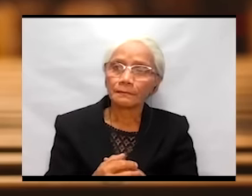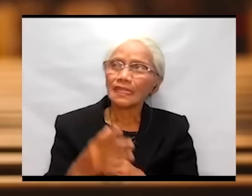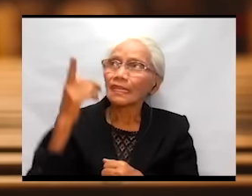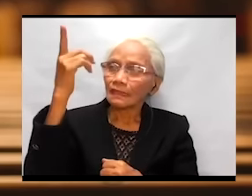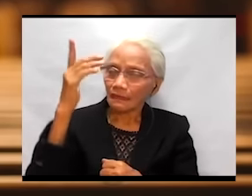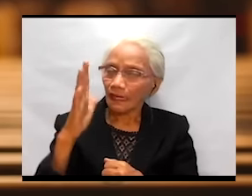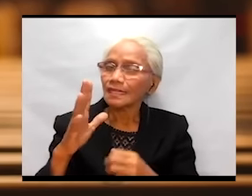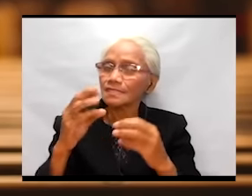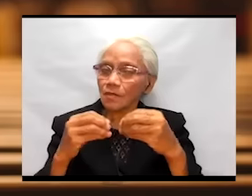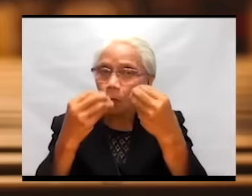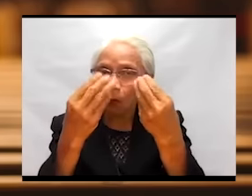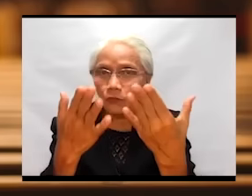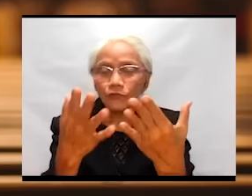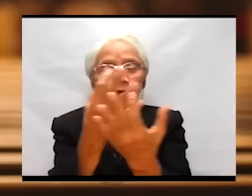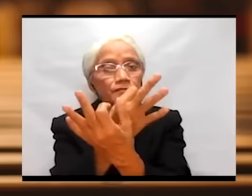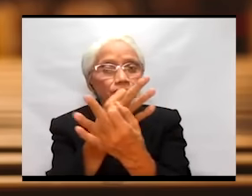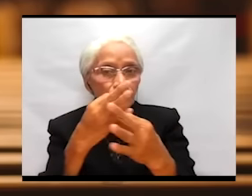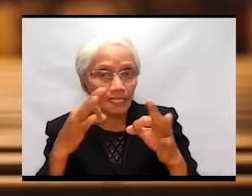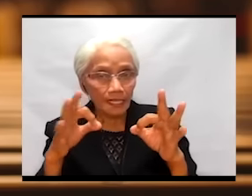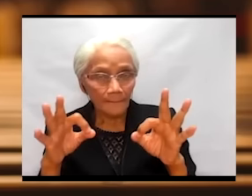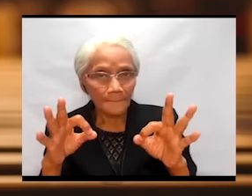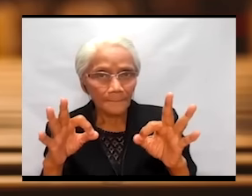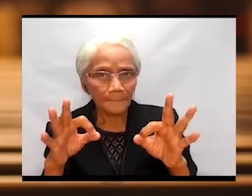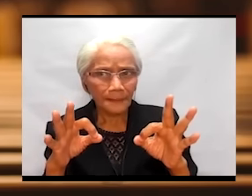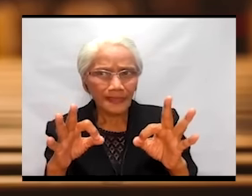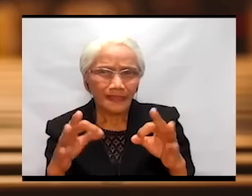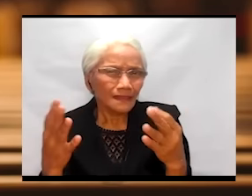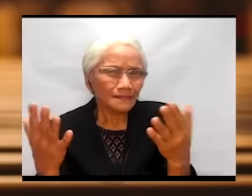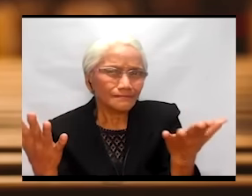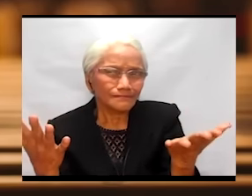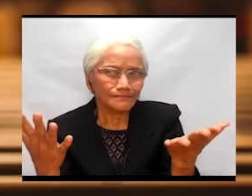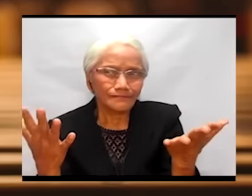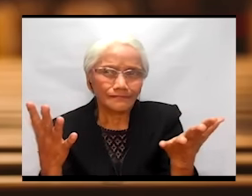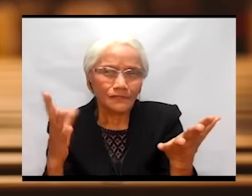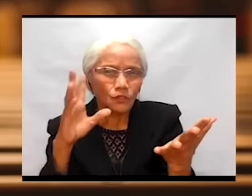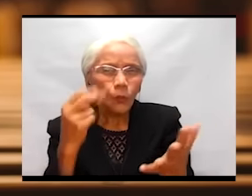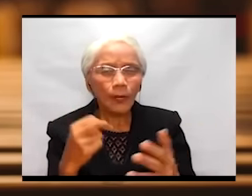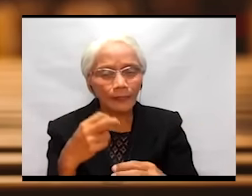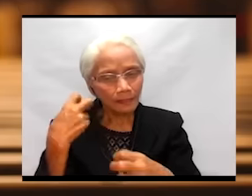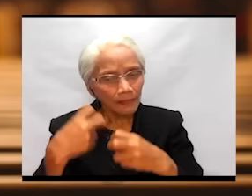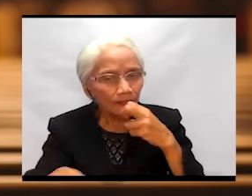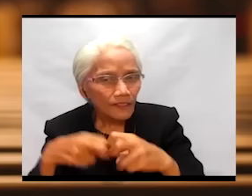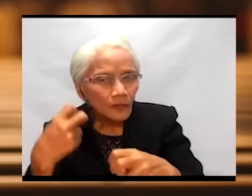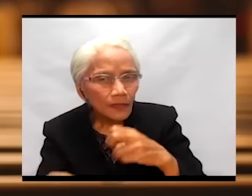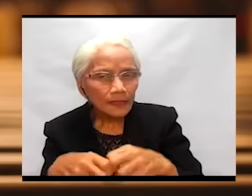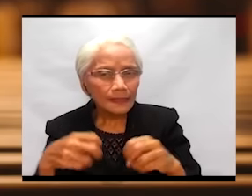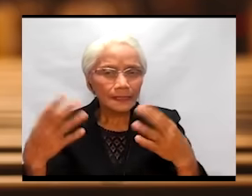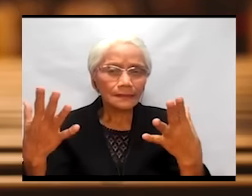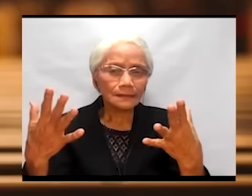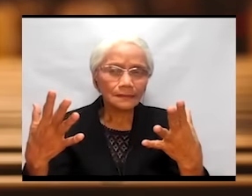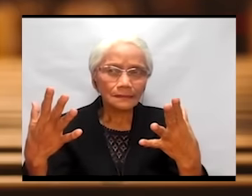but when difficulties come, people, including us,